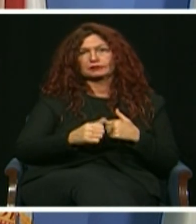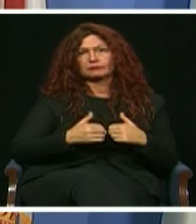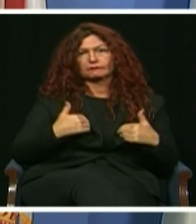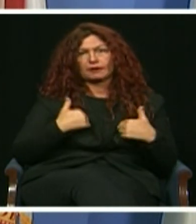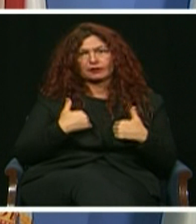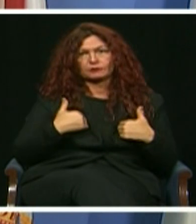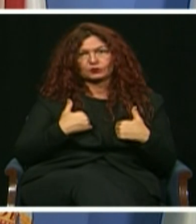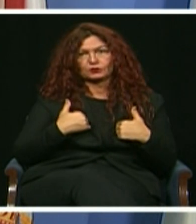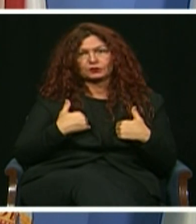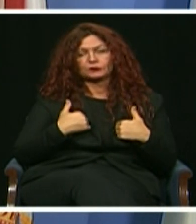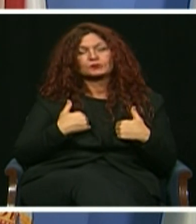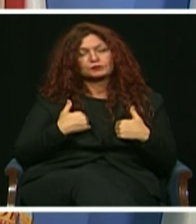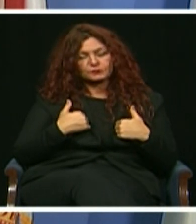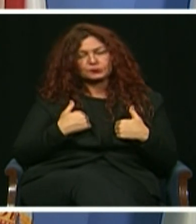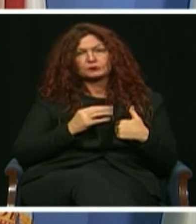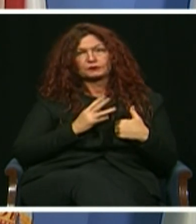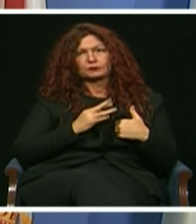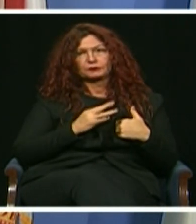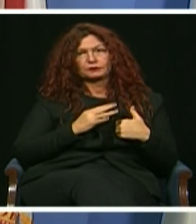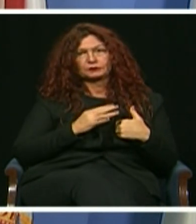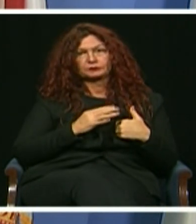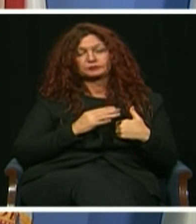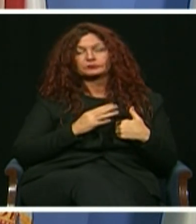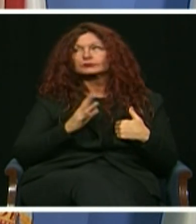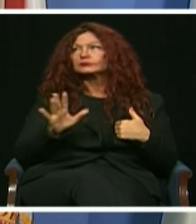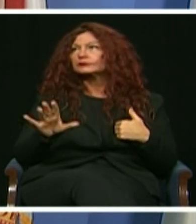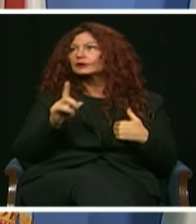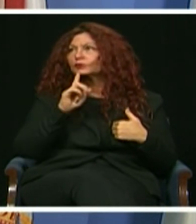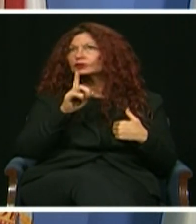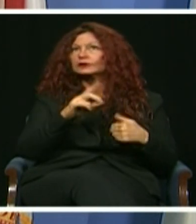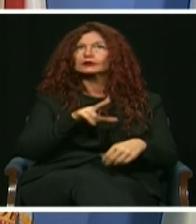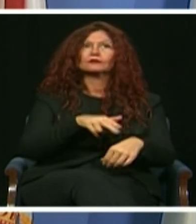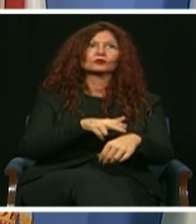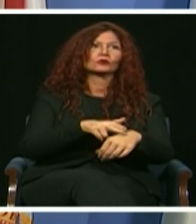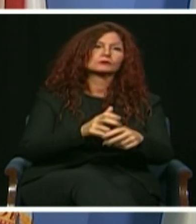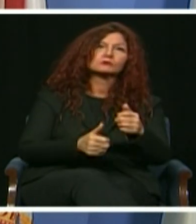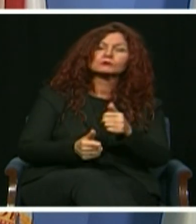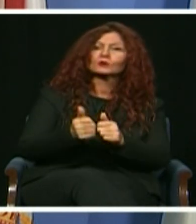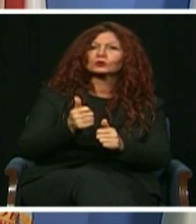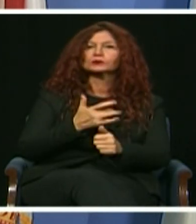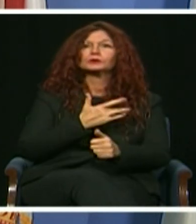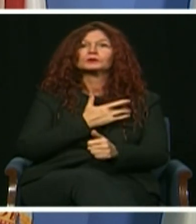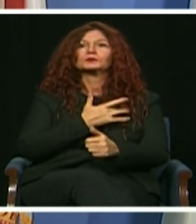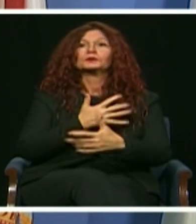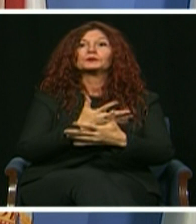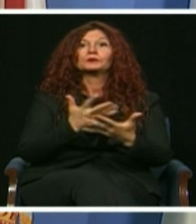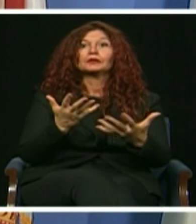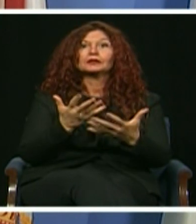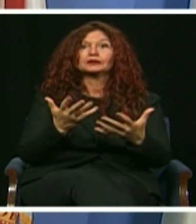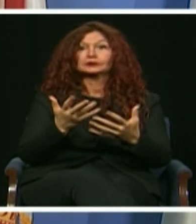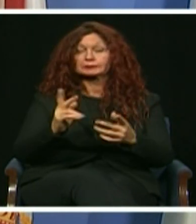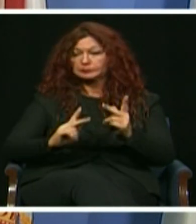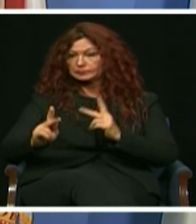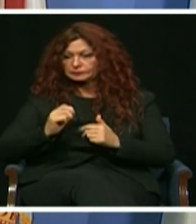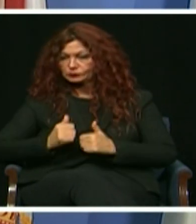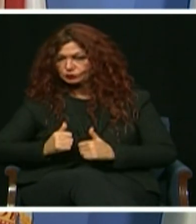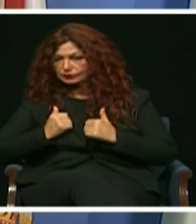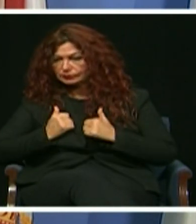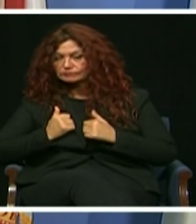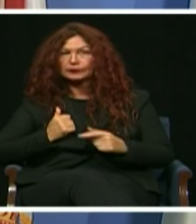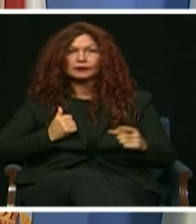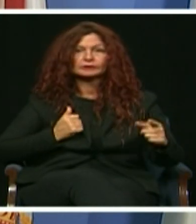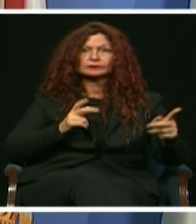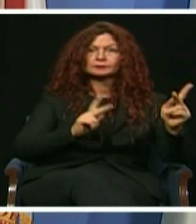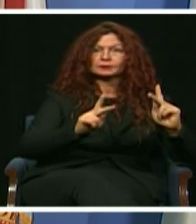And, of course, the greatest direct engagement happens between residents and the elected officials they voted to